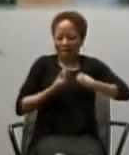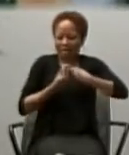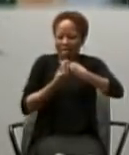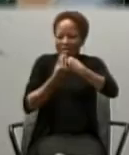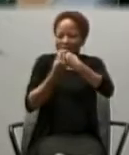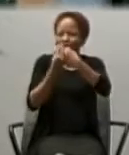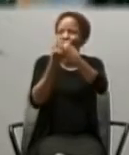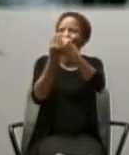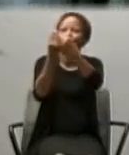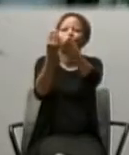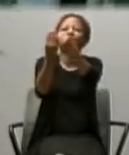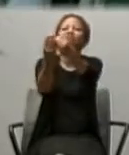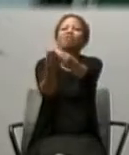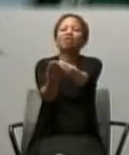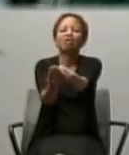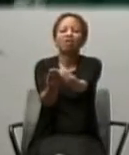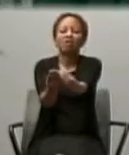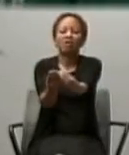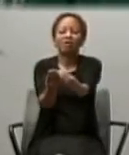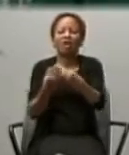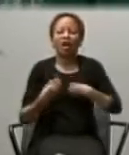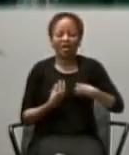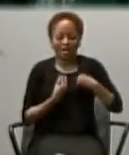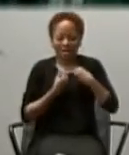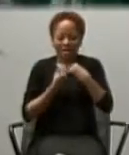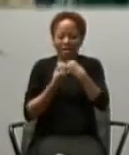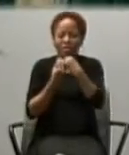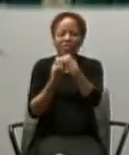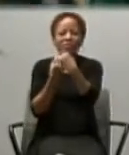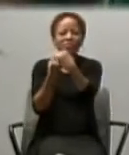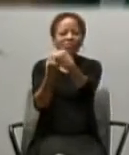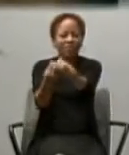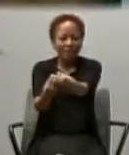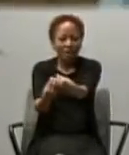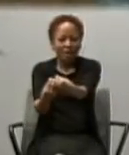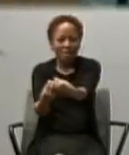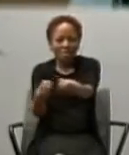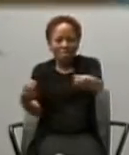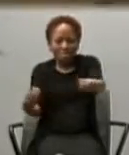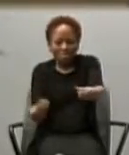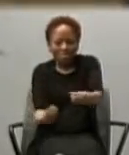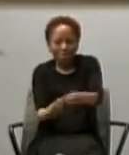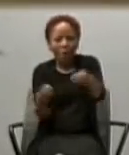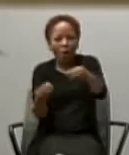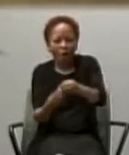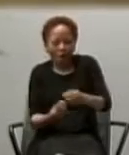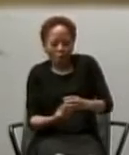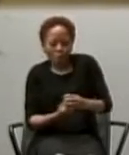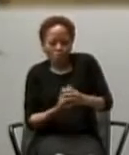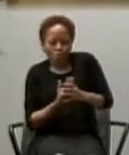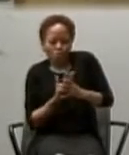It's the only treasure we have. The more we give it away, the more it grows inside of us.